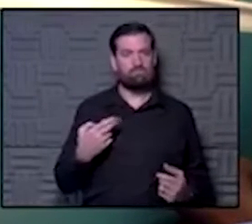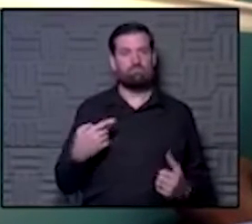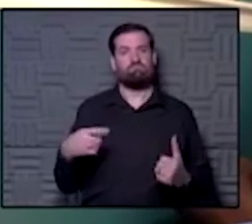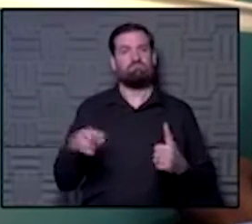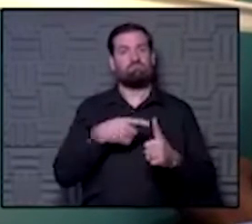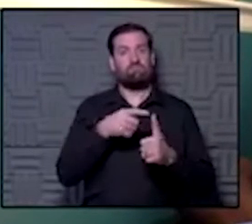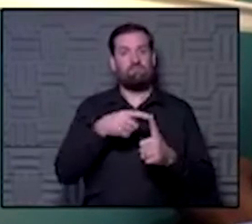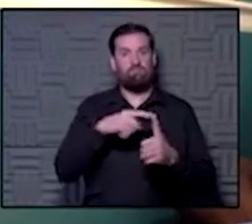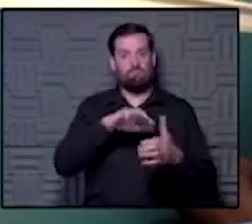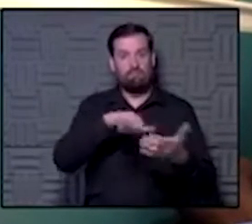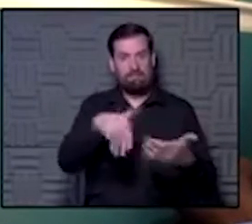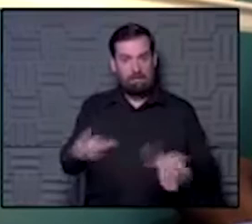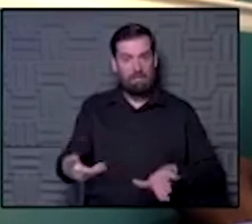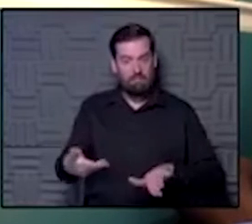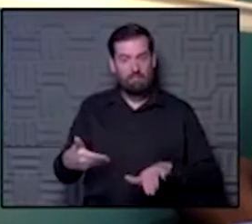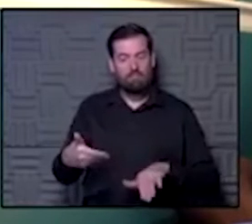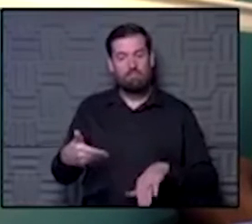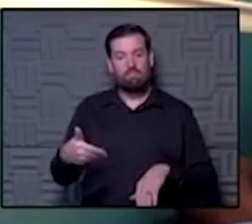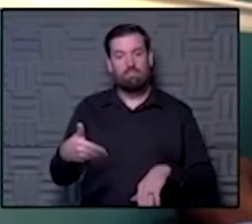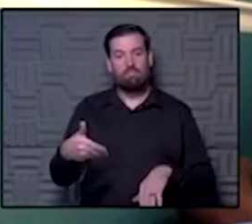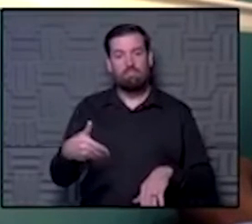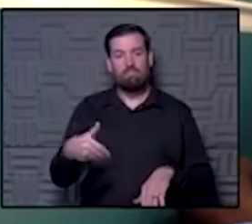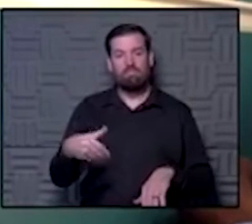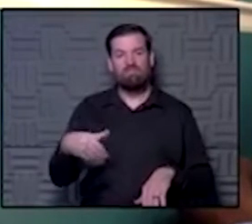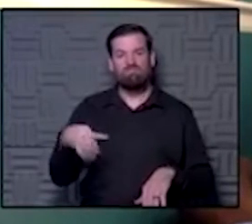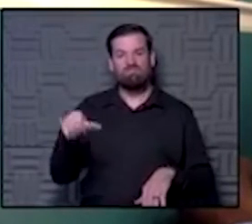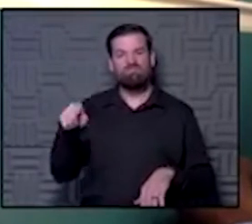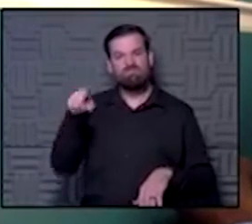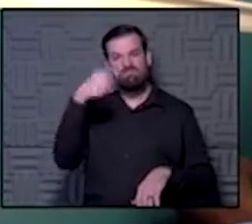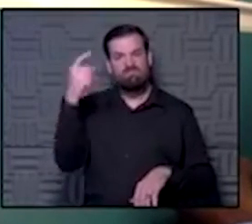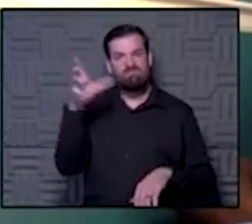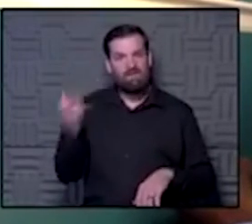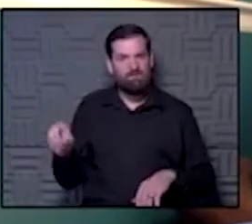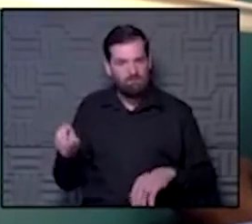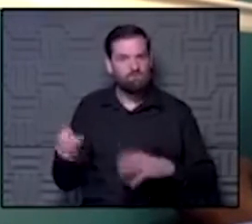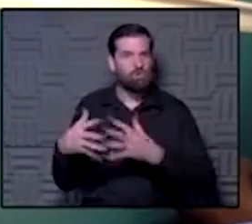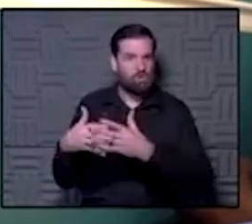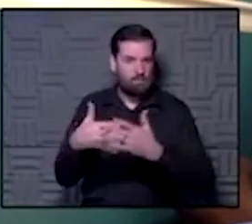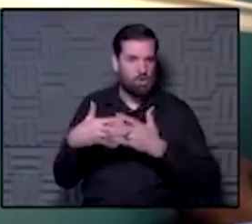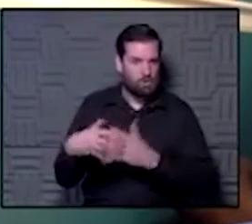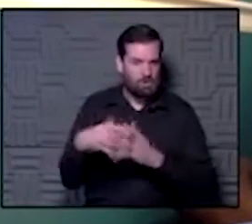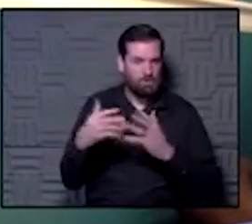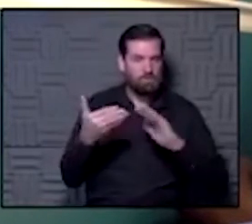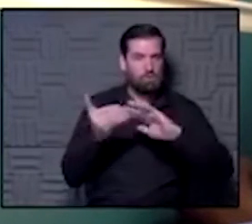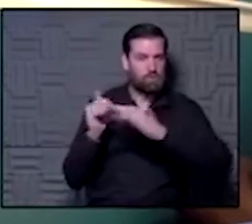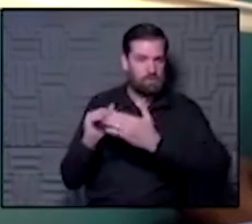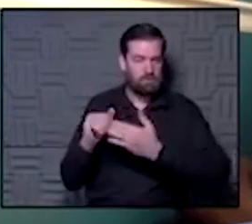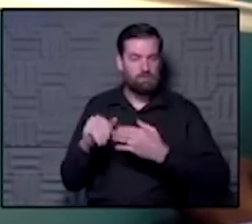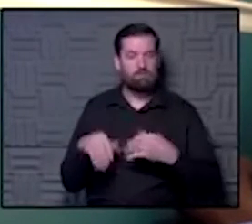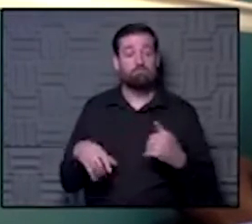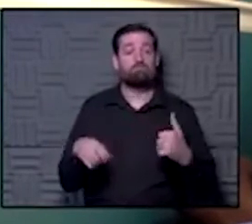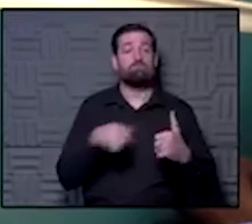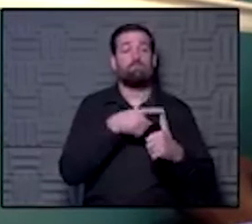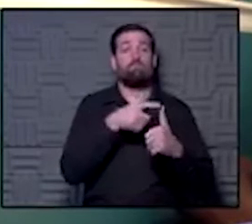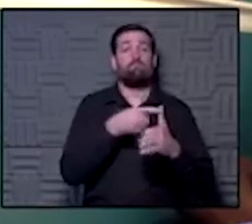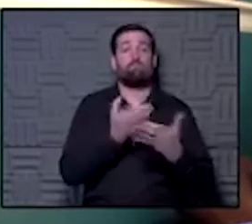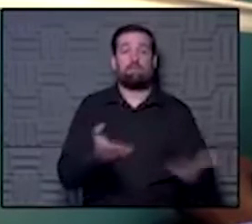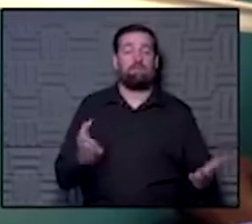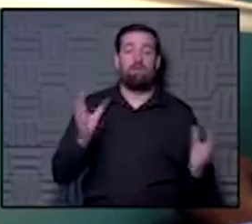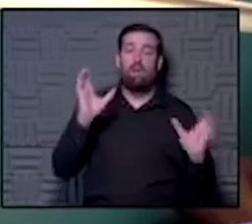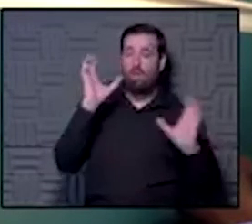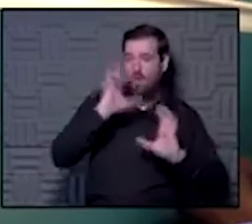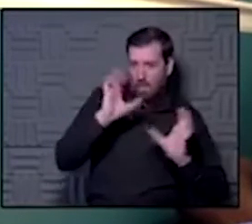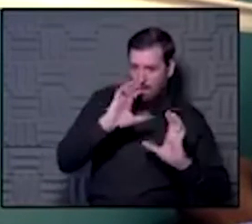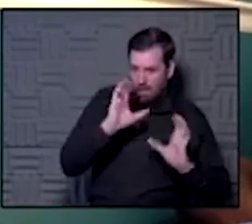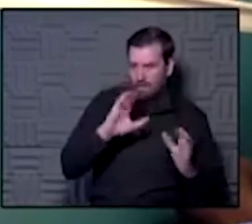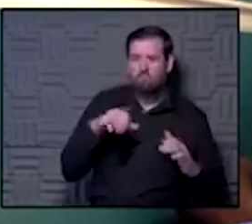death by COVID in the African American community. And the first thing that we were looking at was the